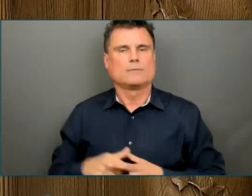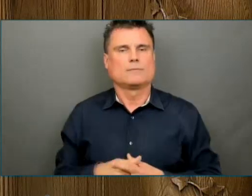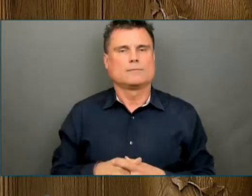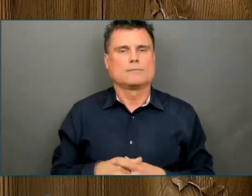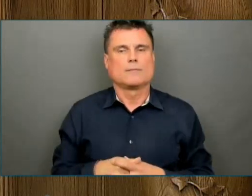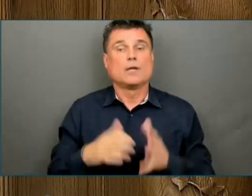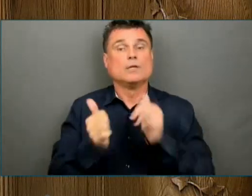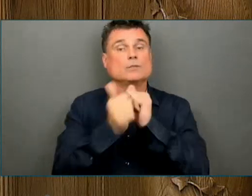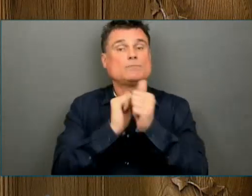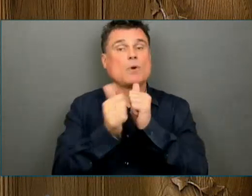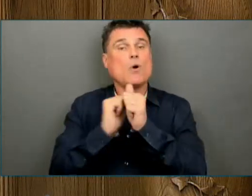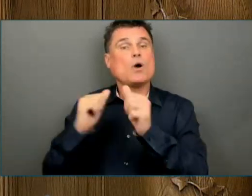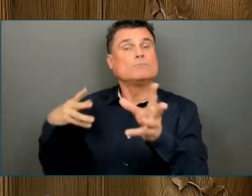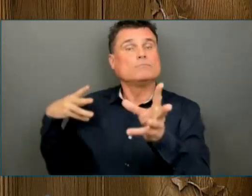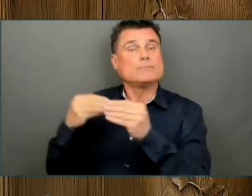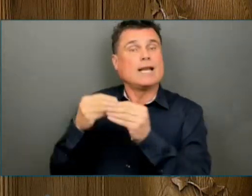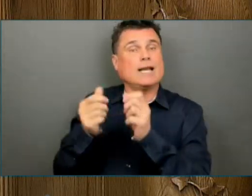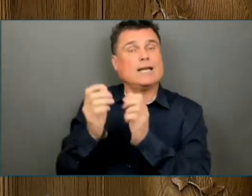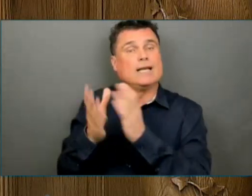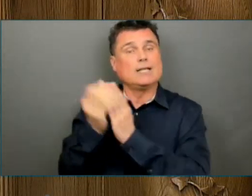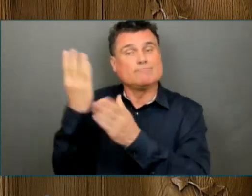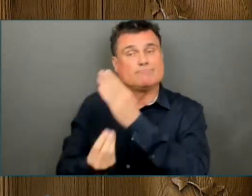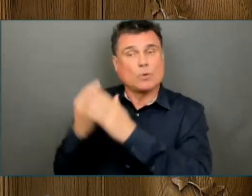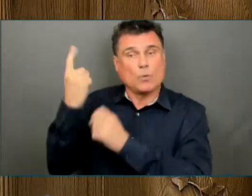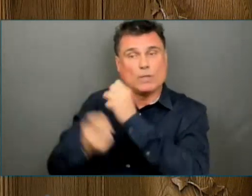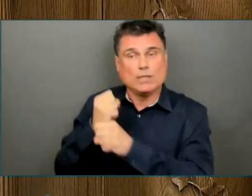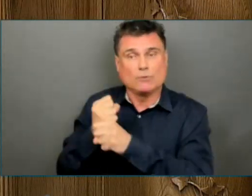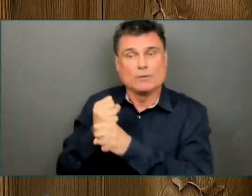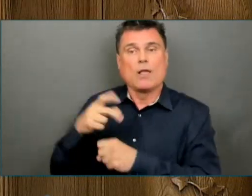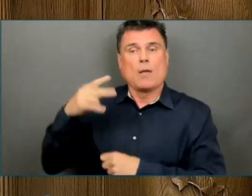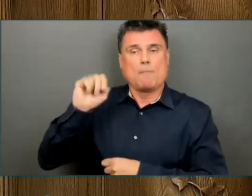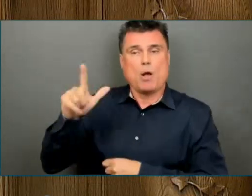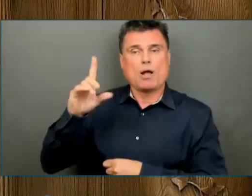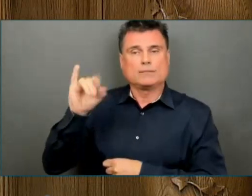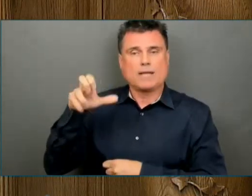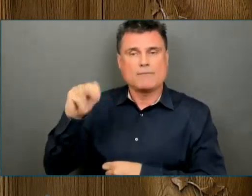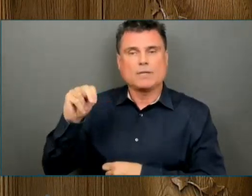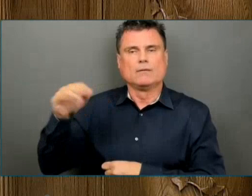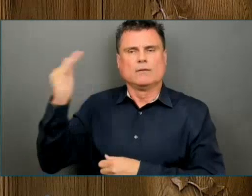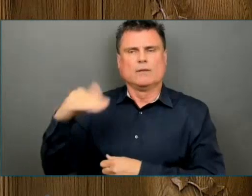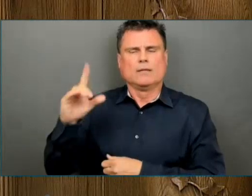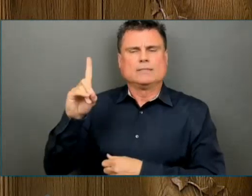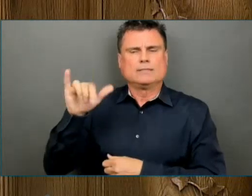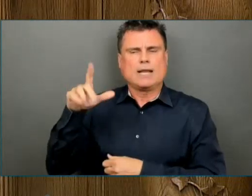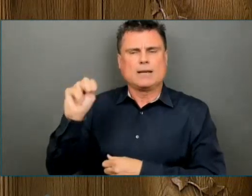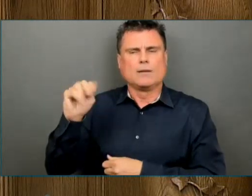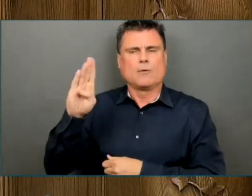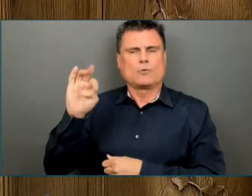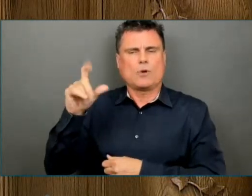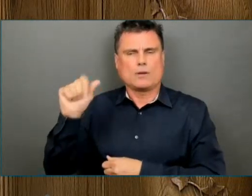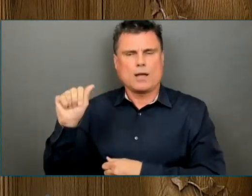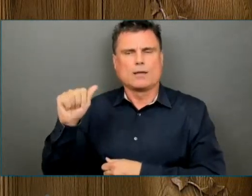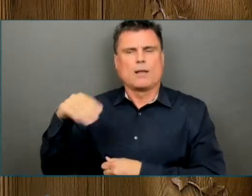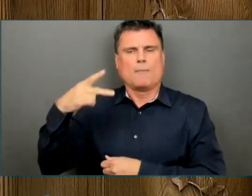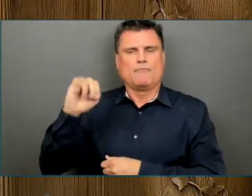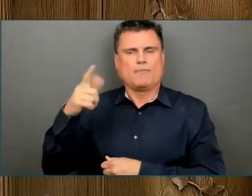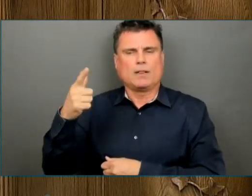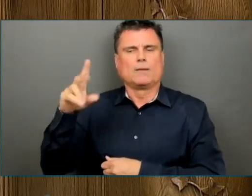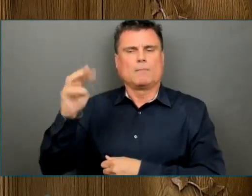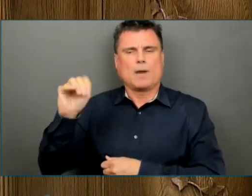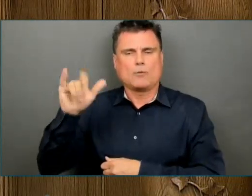World Cup skier Braden Carroda, hockey player and coach Phil Maloney, hockey player and broadcaster Howie Meeker,